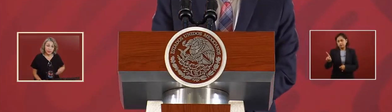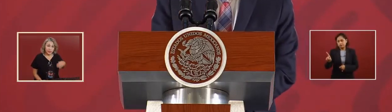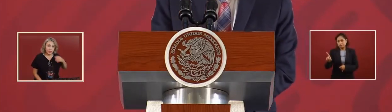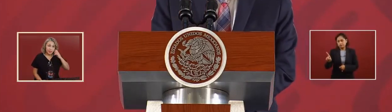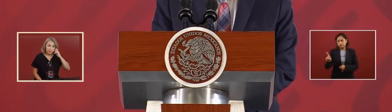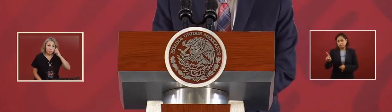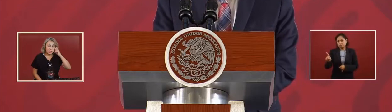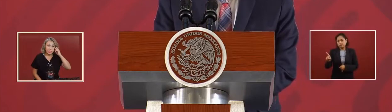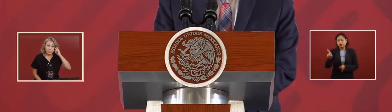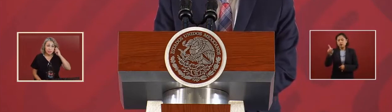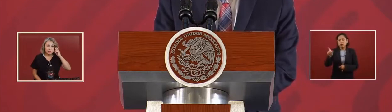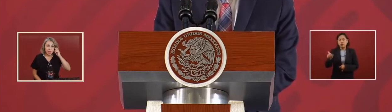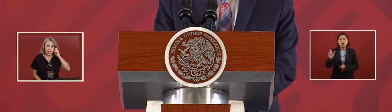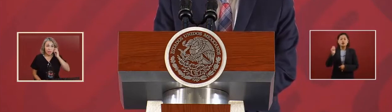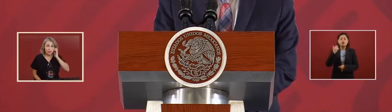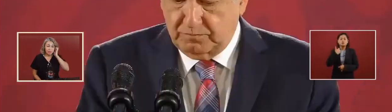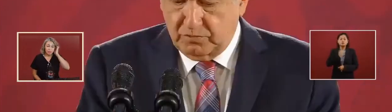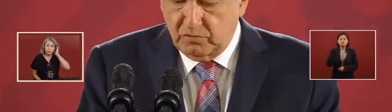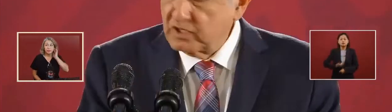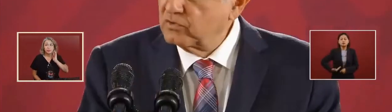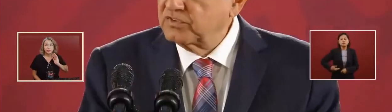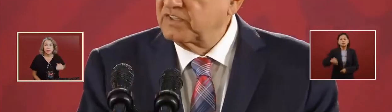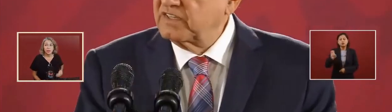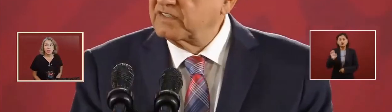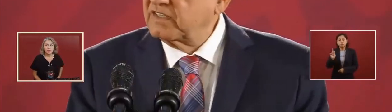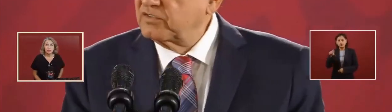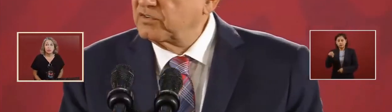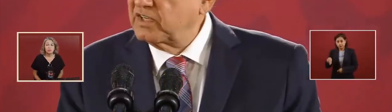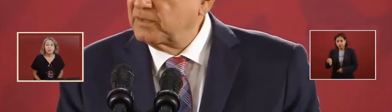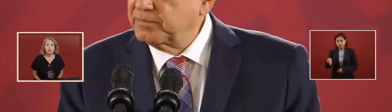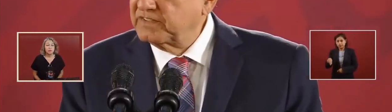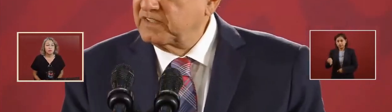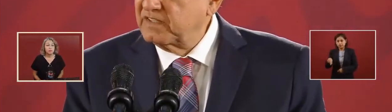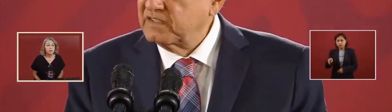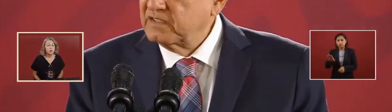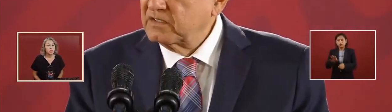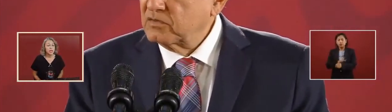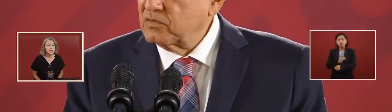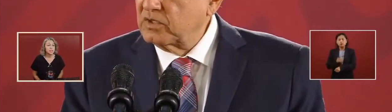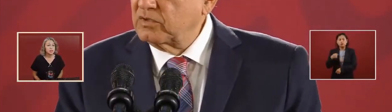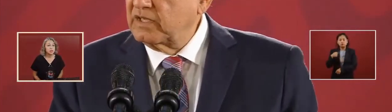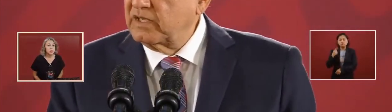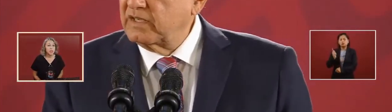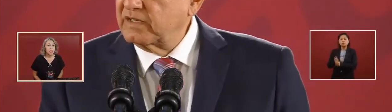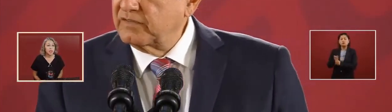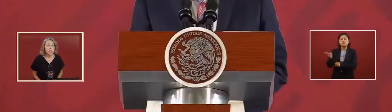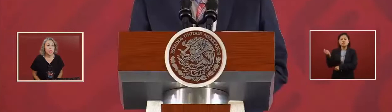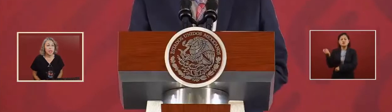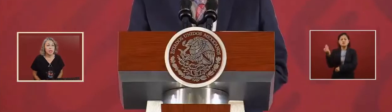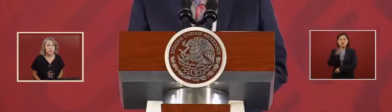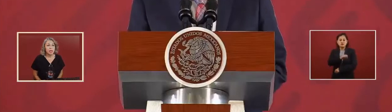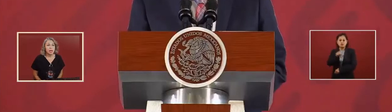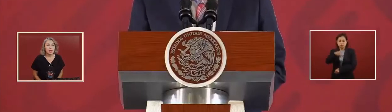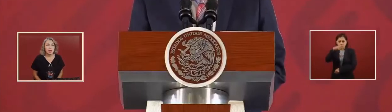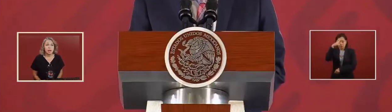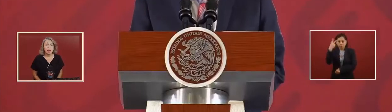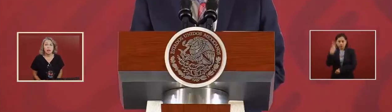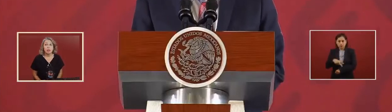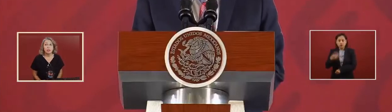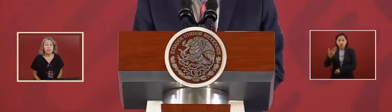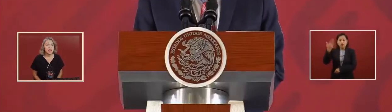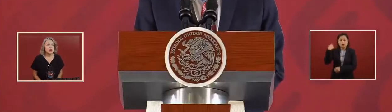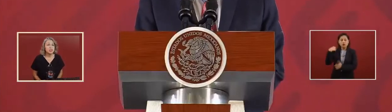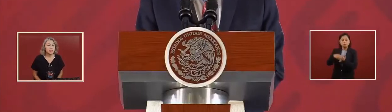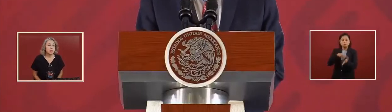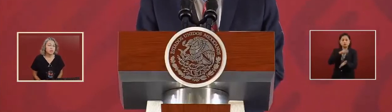for what I consider to be the energy reform bill, which I